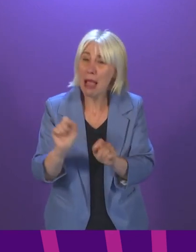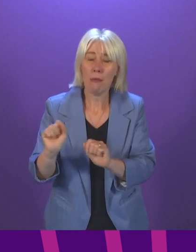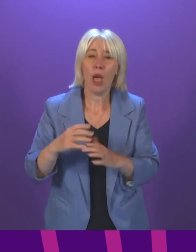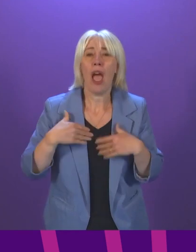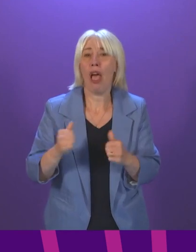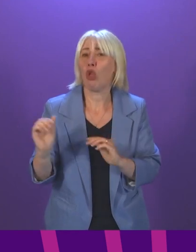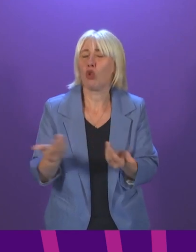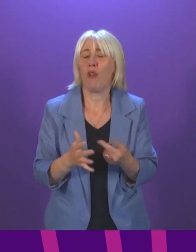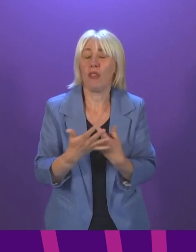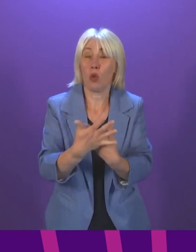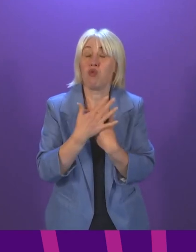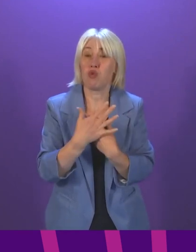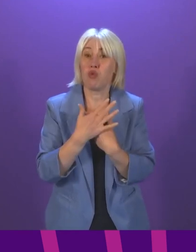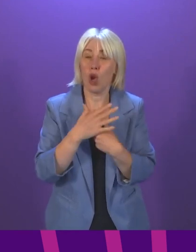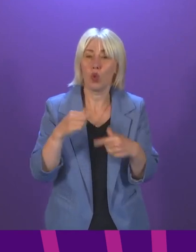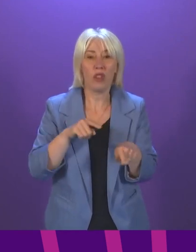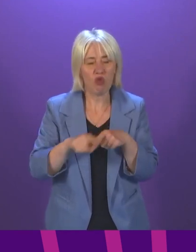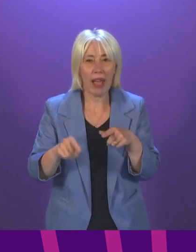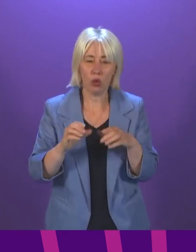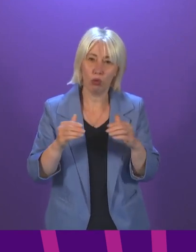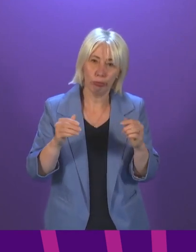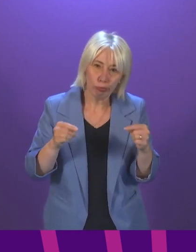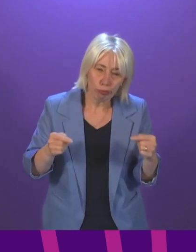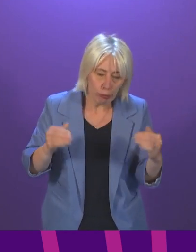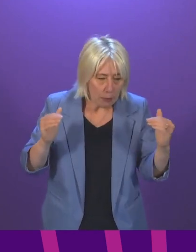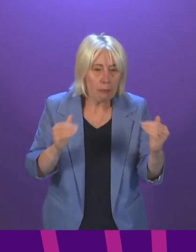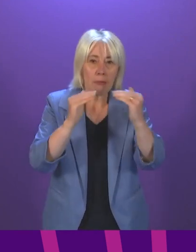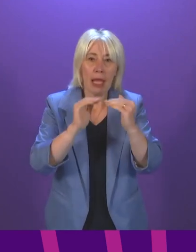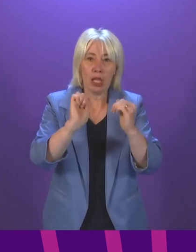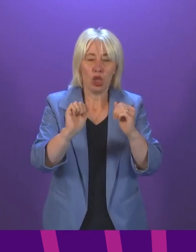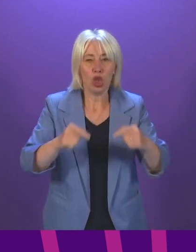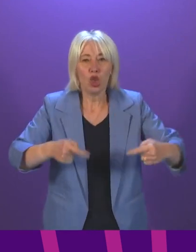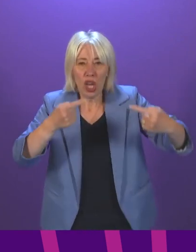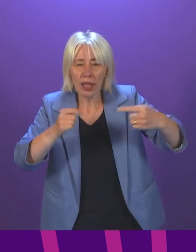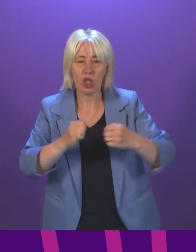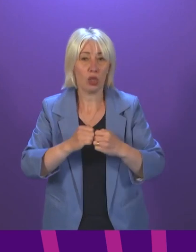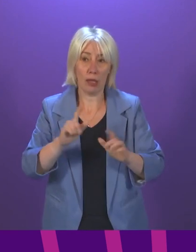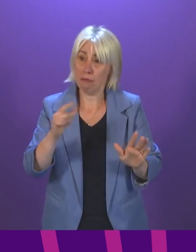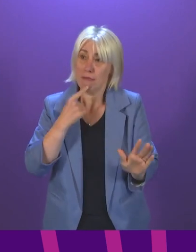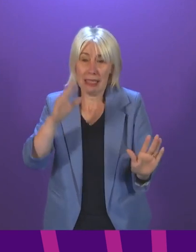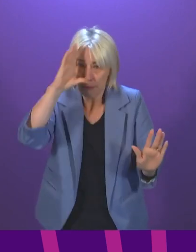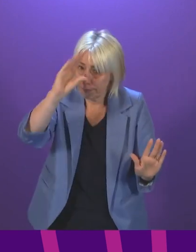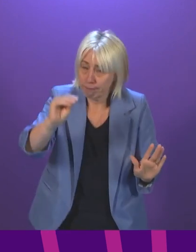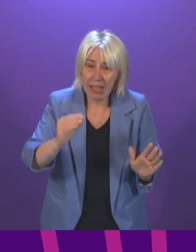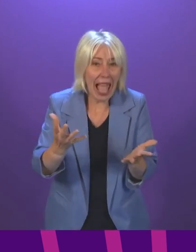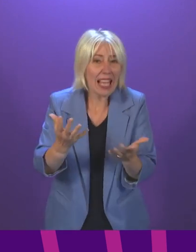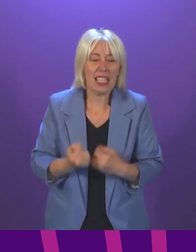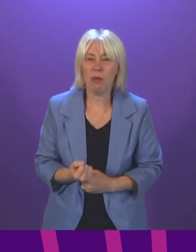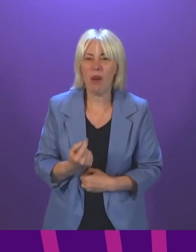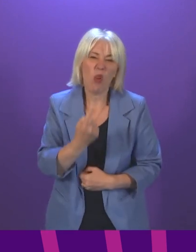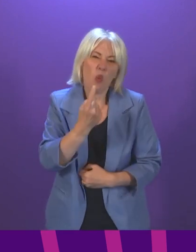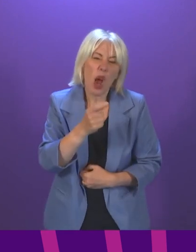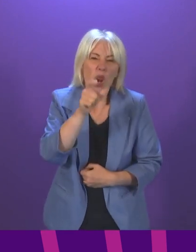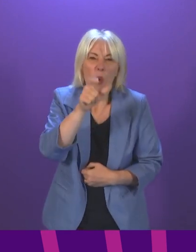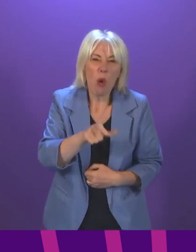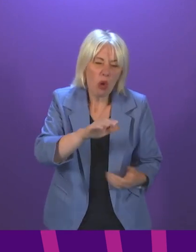meet those challenges. I am very clear in my mind that it is not acceptable for one person, let alone more than